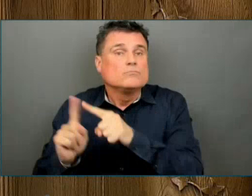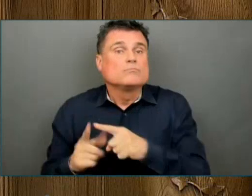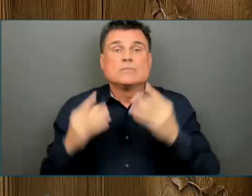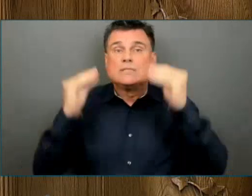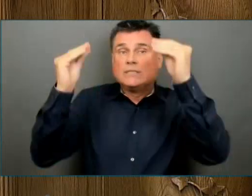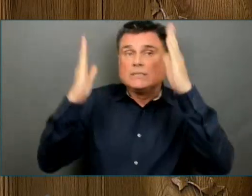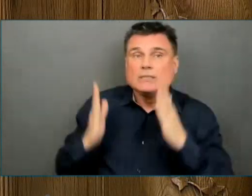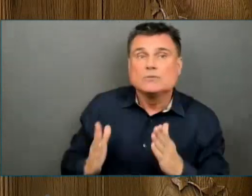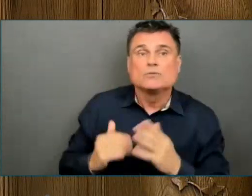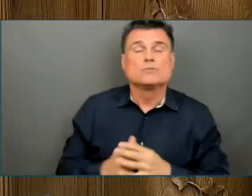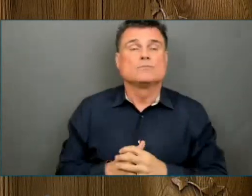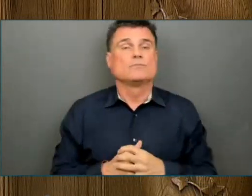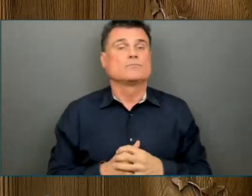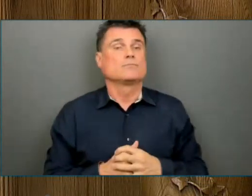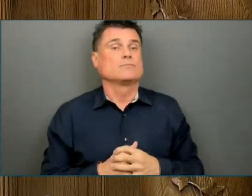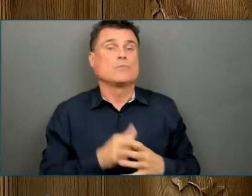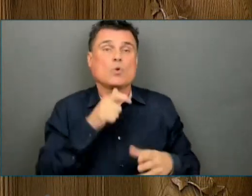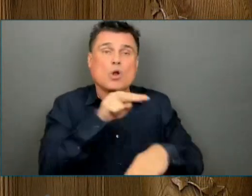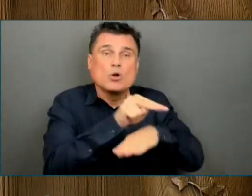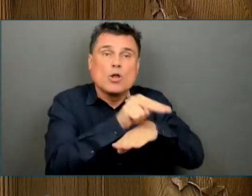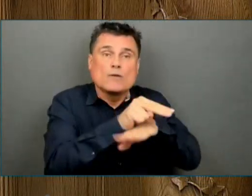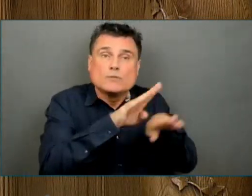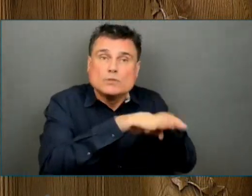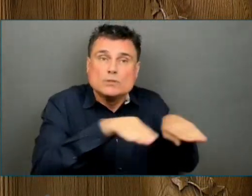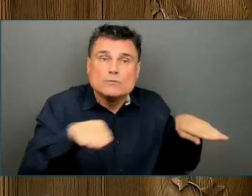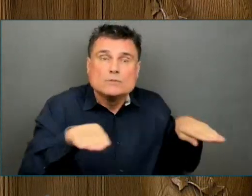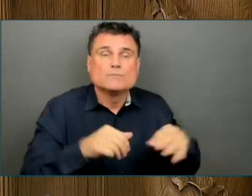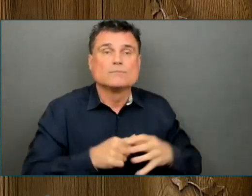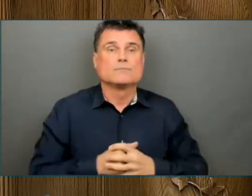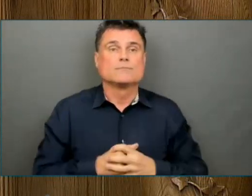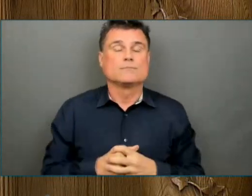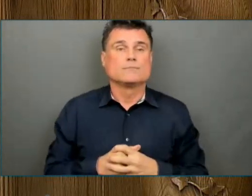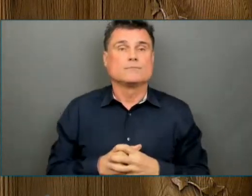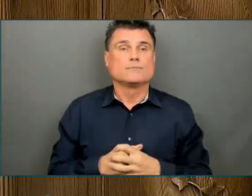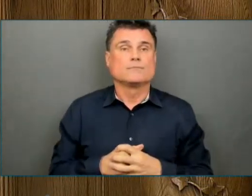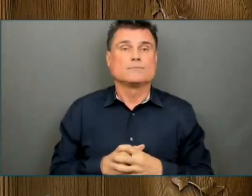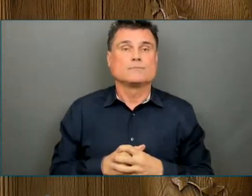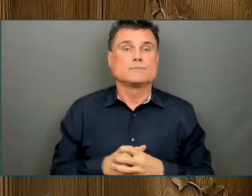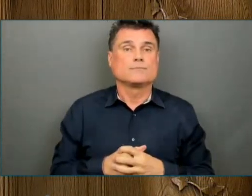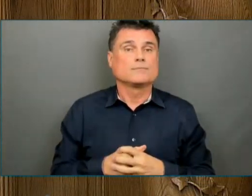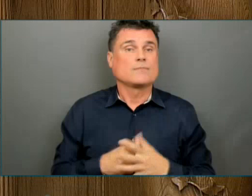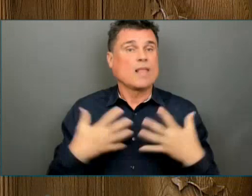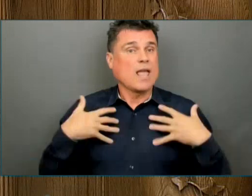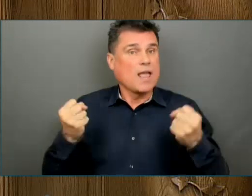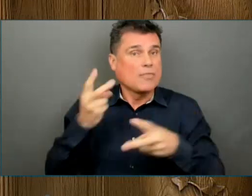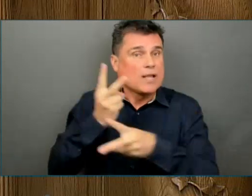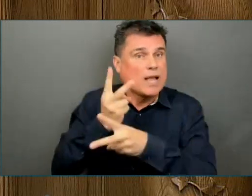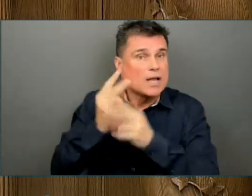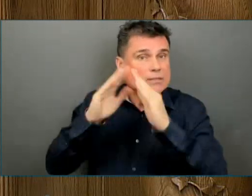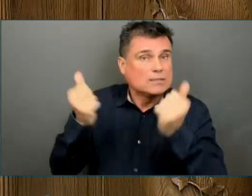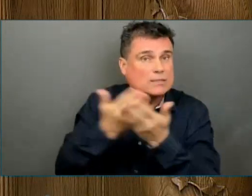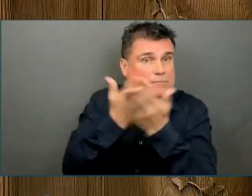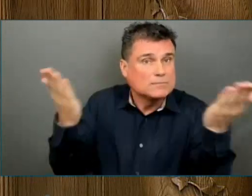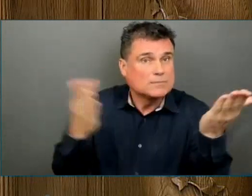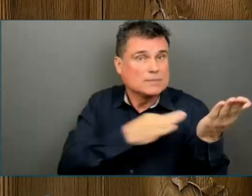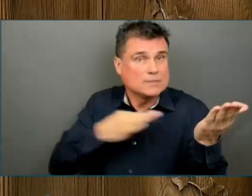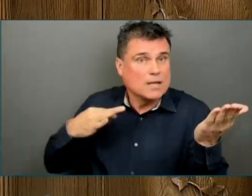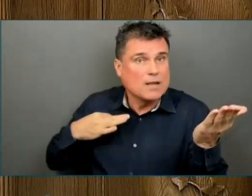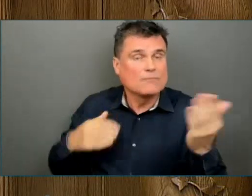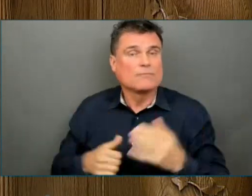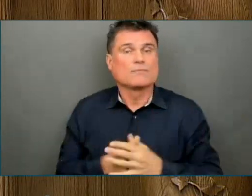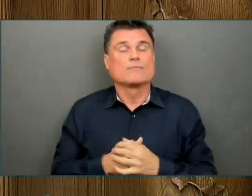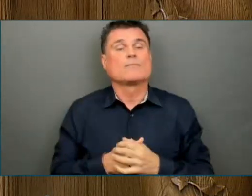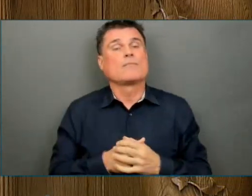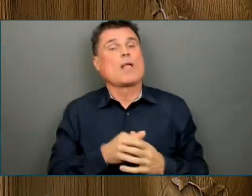work under difficult circumstances. Small business owners changed the way they operated to keep workers and customers safe.